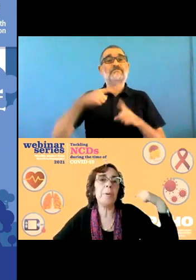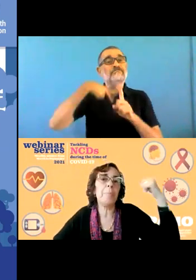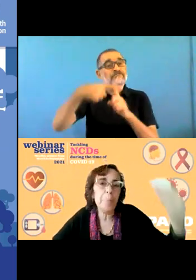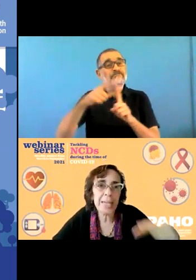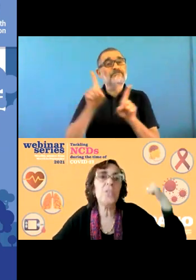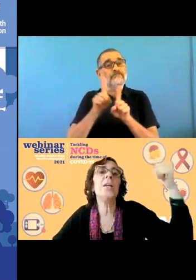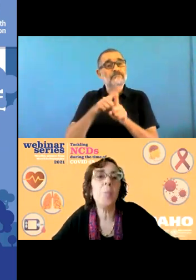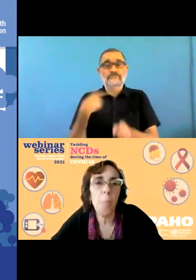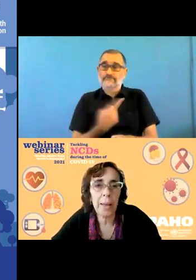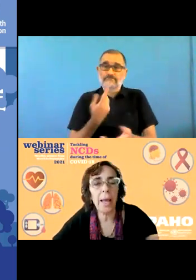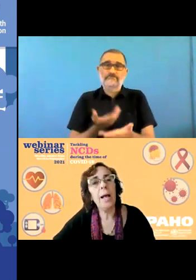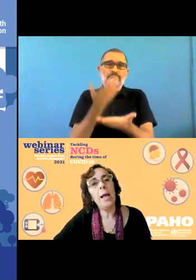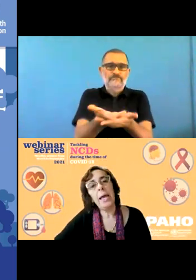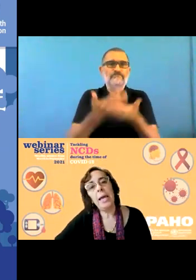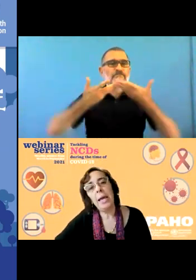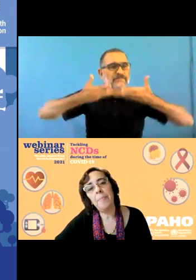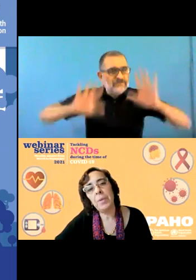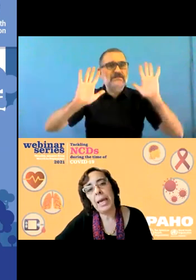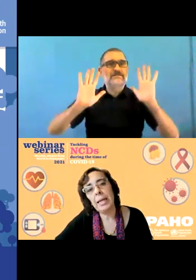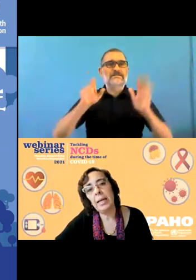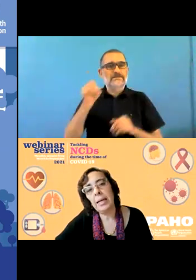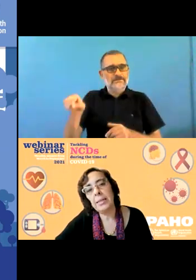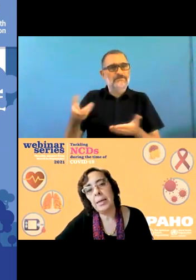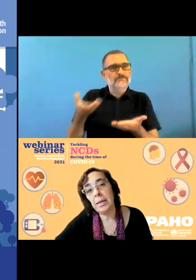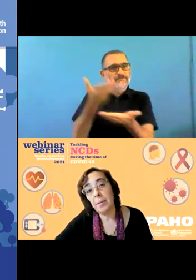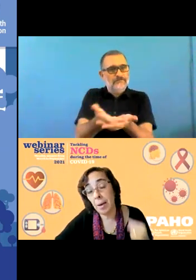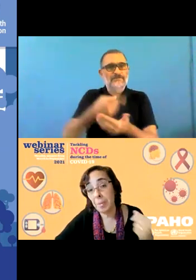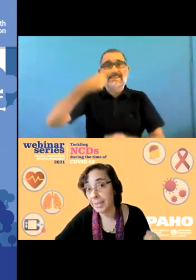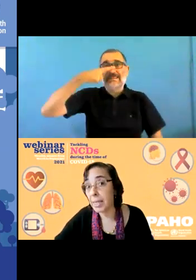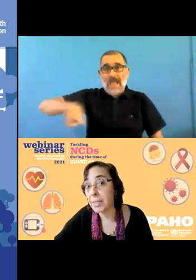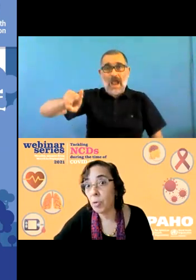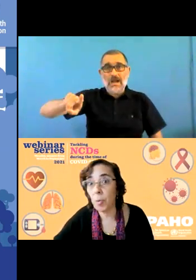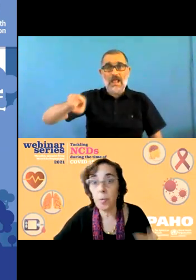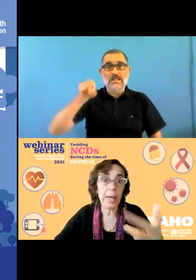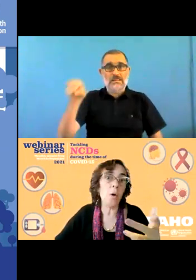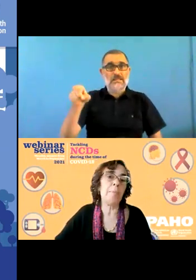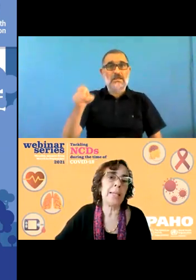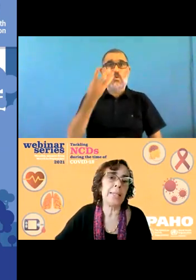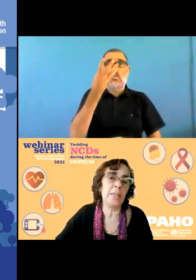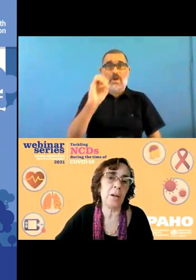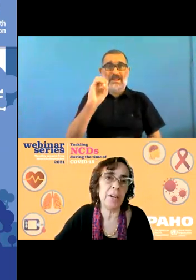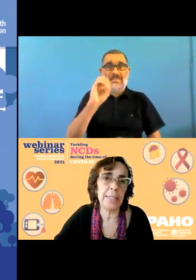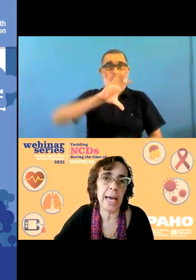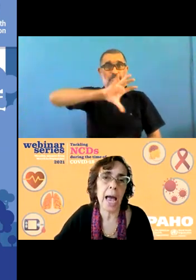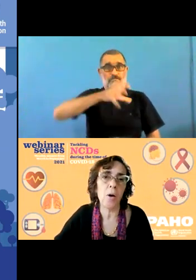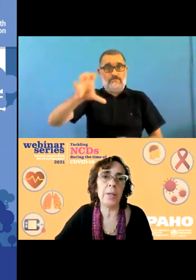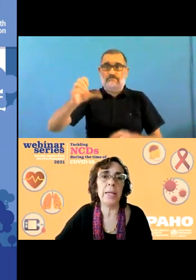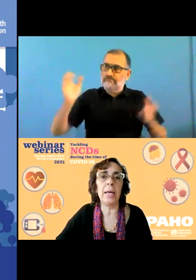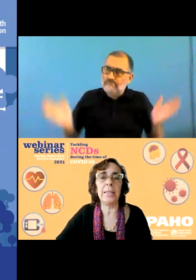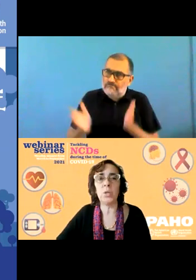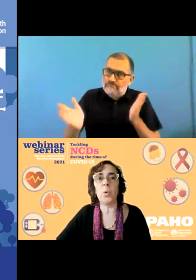made uh to include mental health in the covid